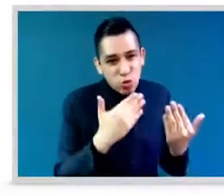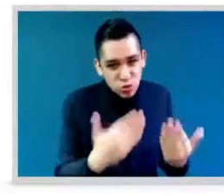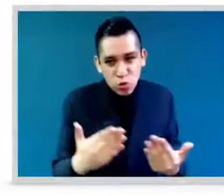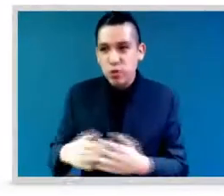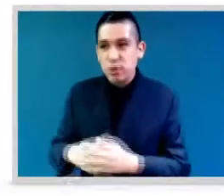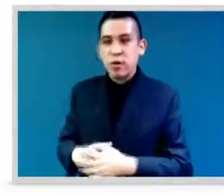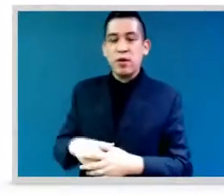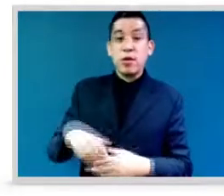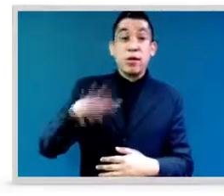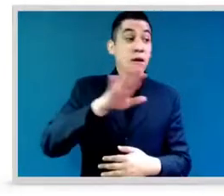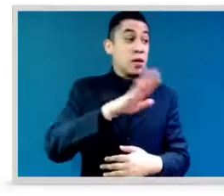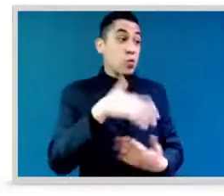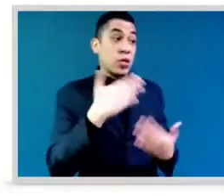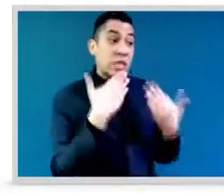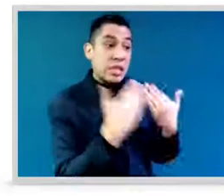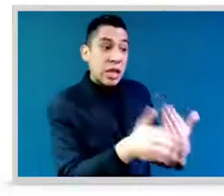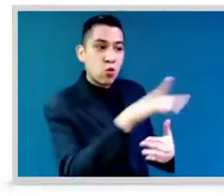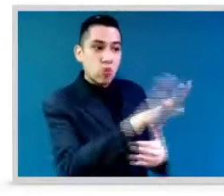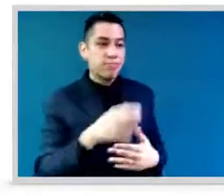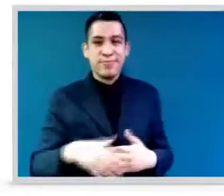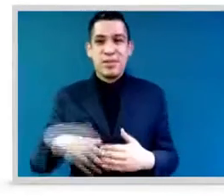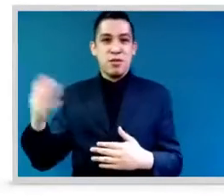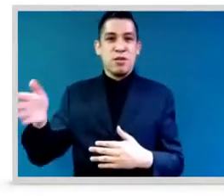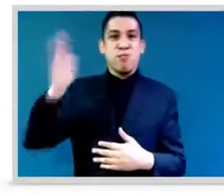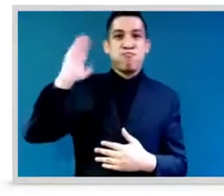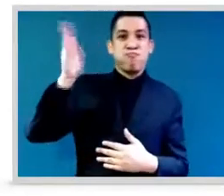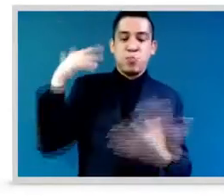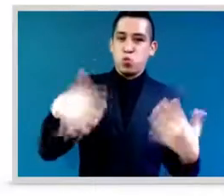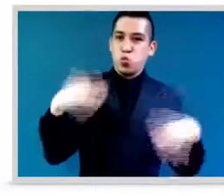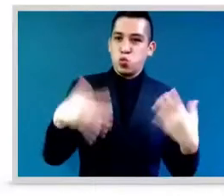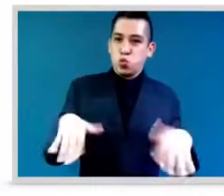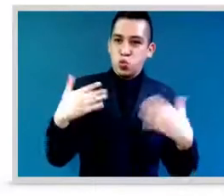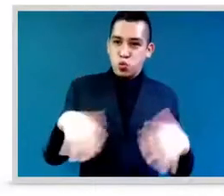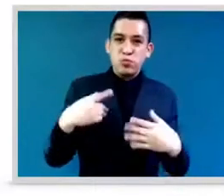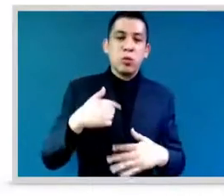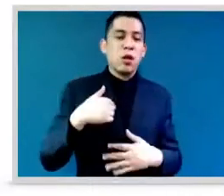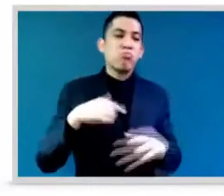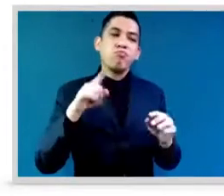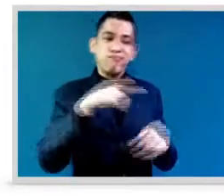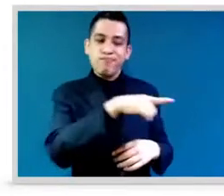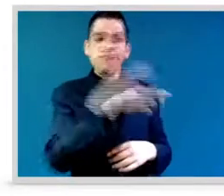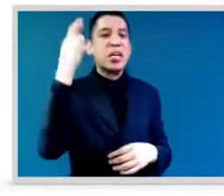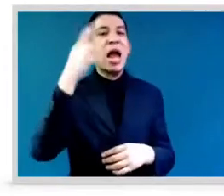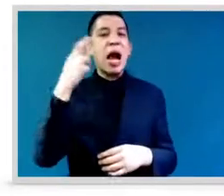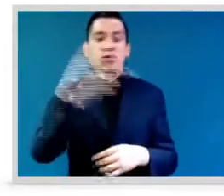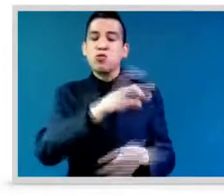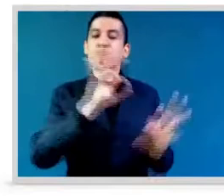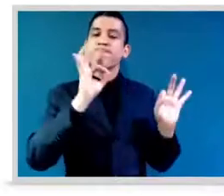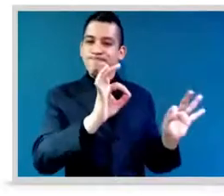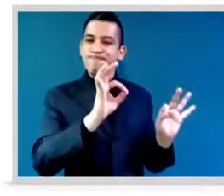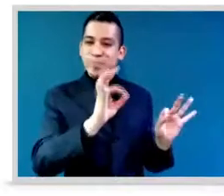that not only do we need a seat at the table, but we need to be heard and listened to when we get there.